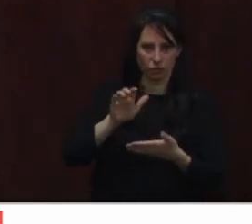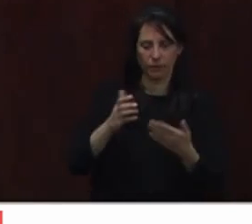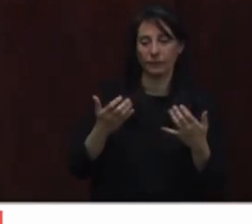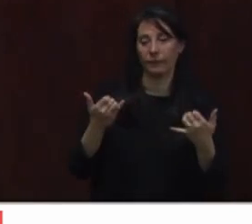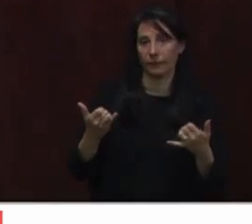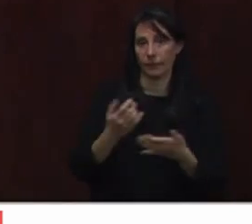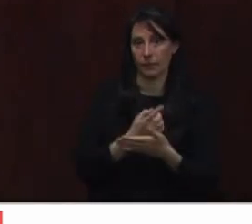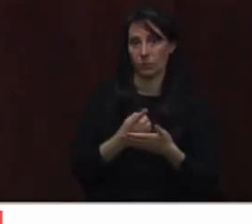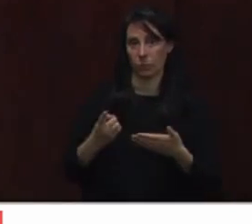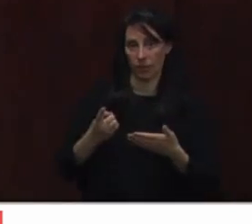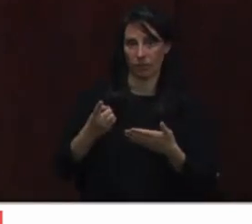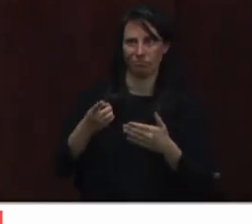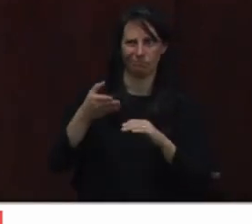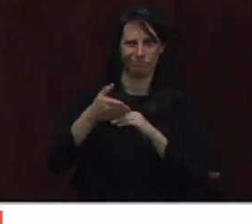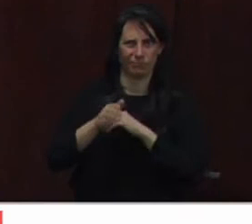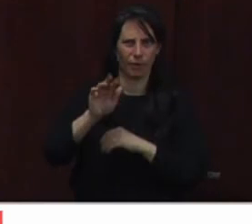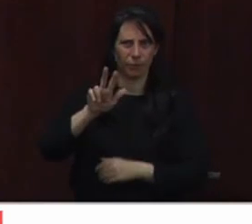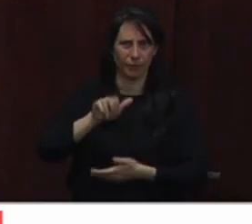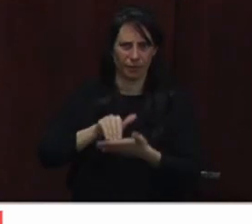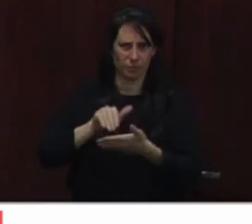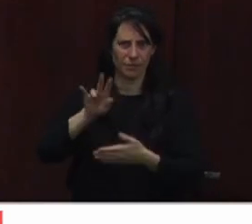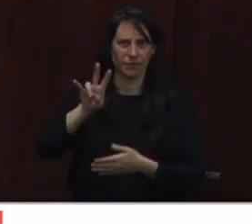we are seeing that over 3,700.